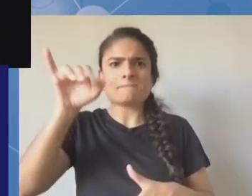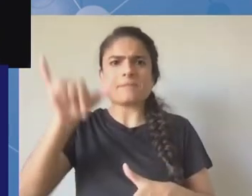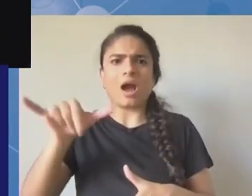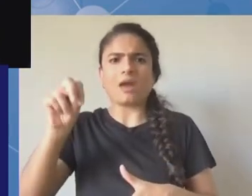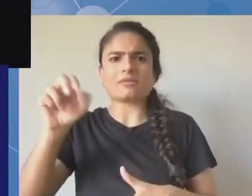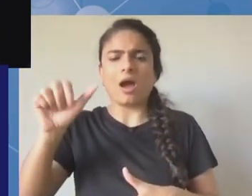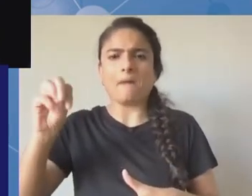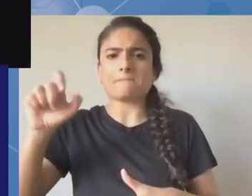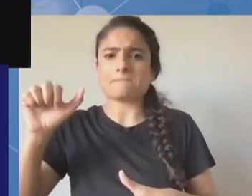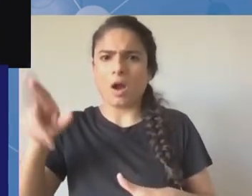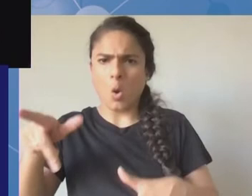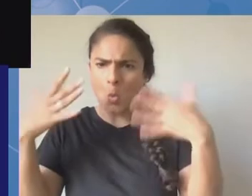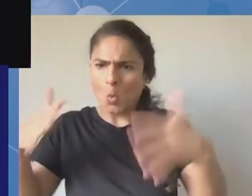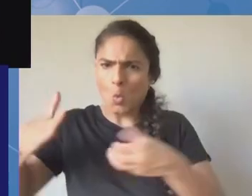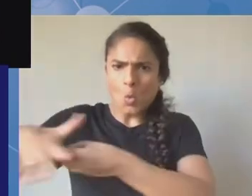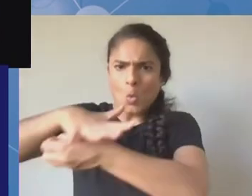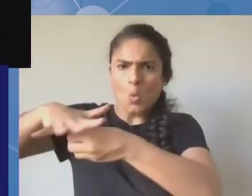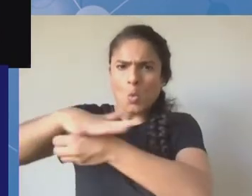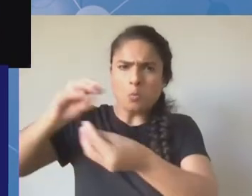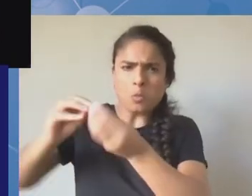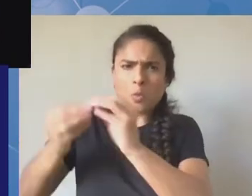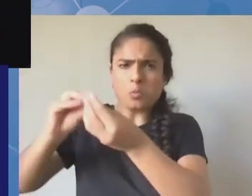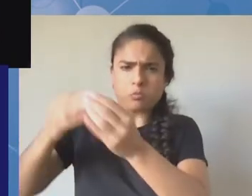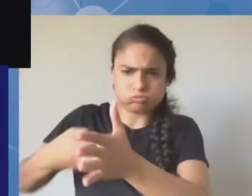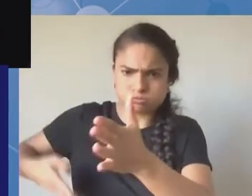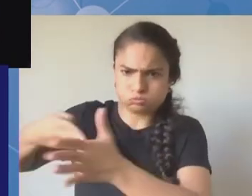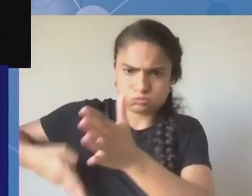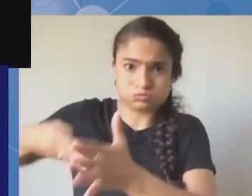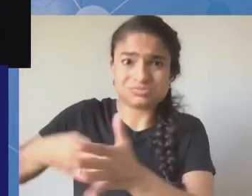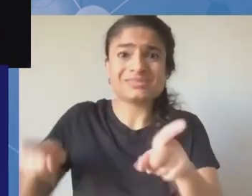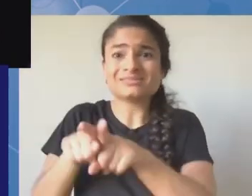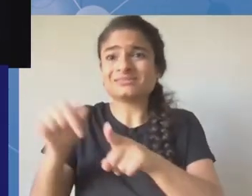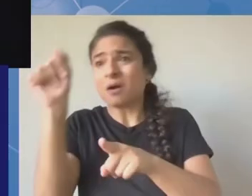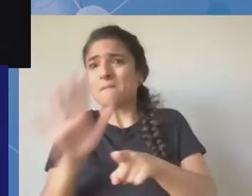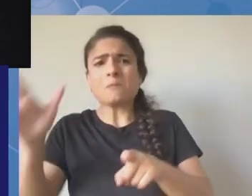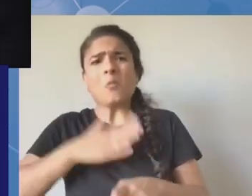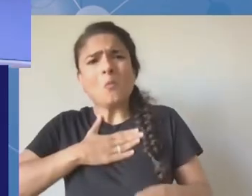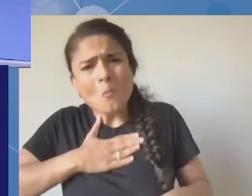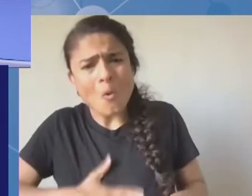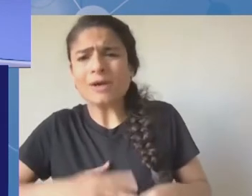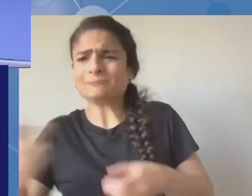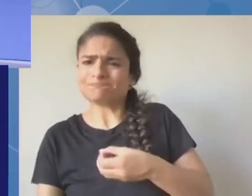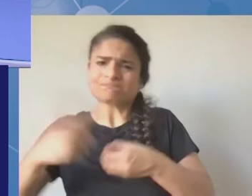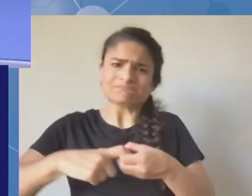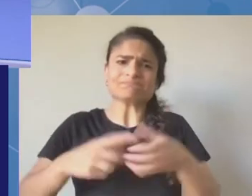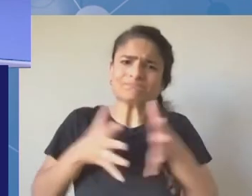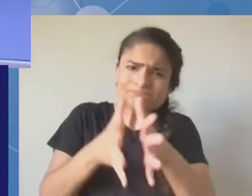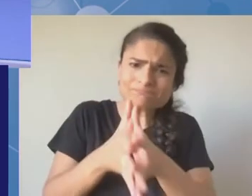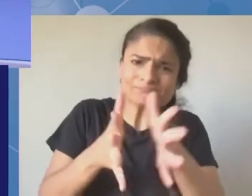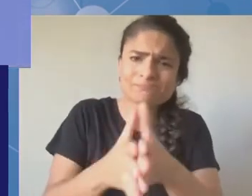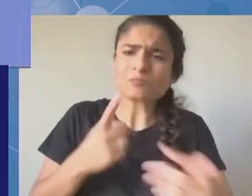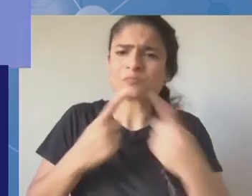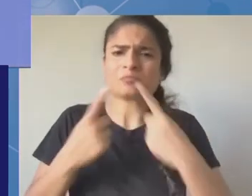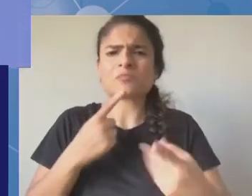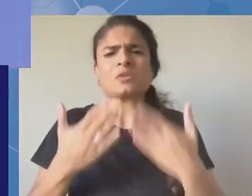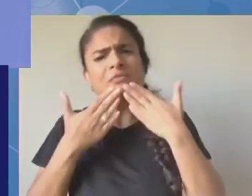in these very important discussions and i thank you all for allowing this to happen thank you very much jennifer and yes